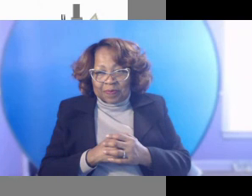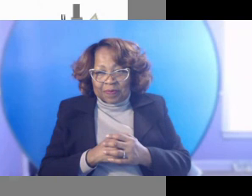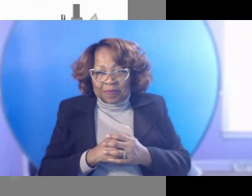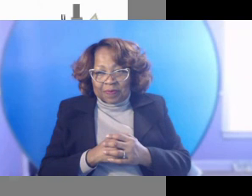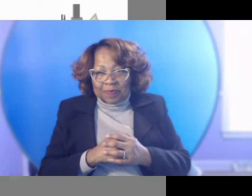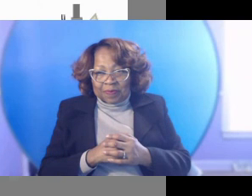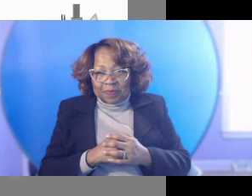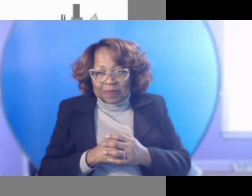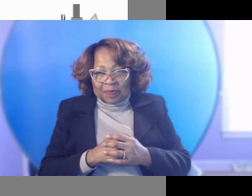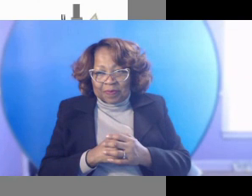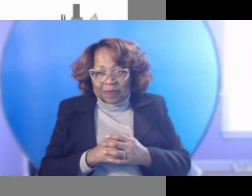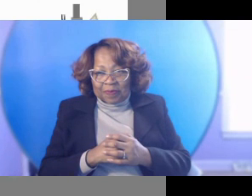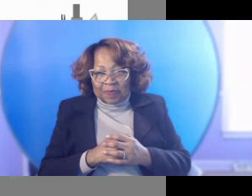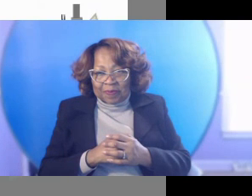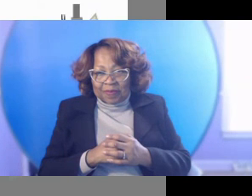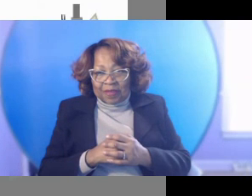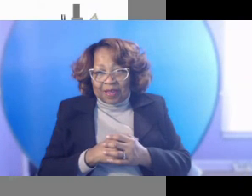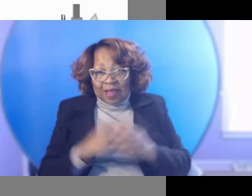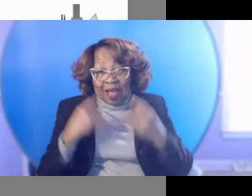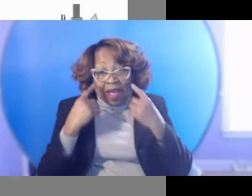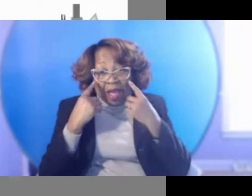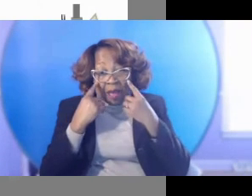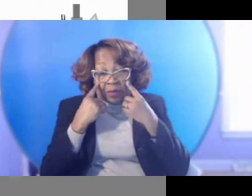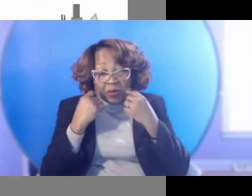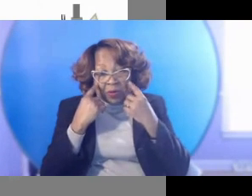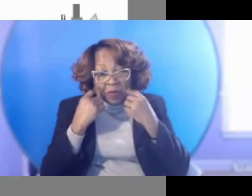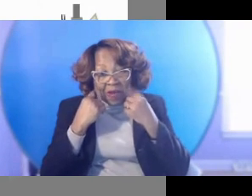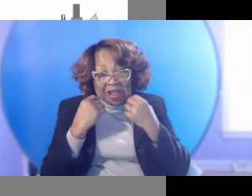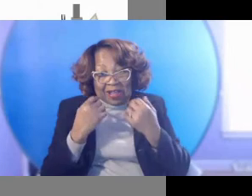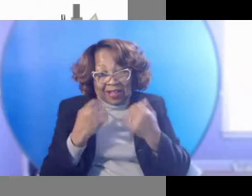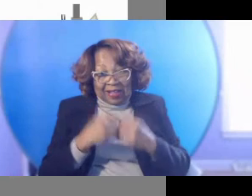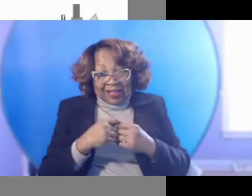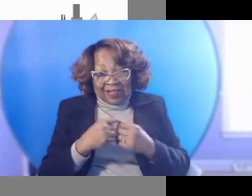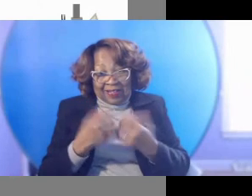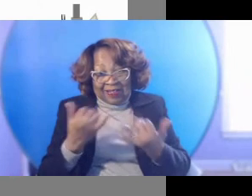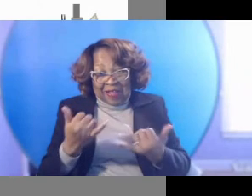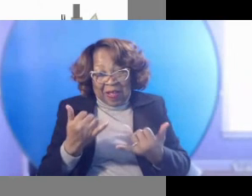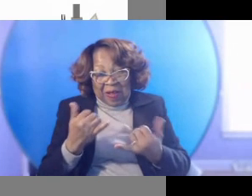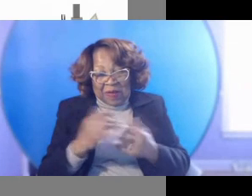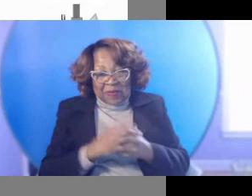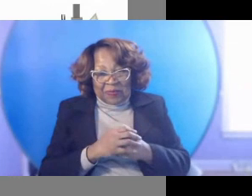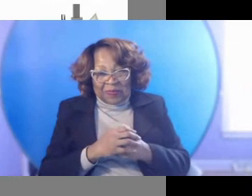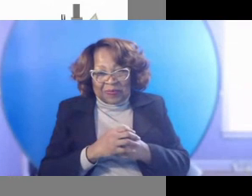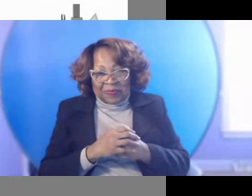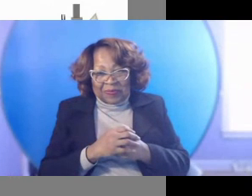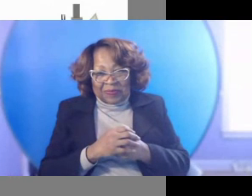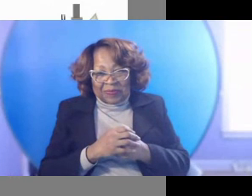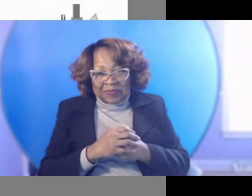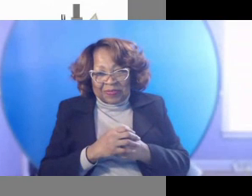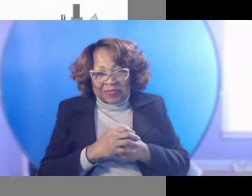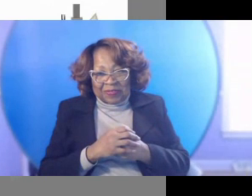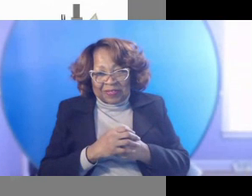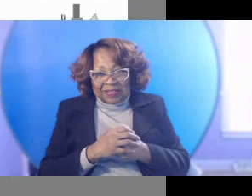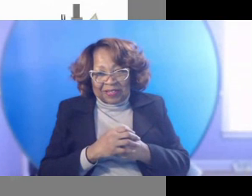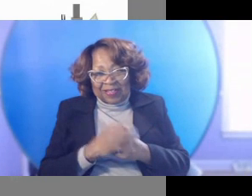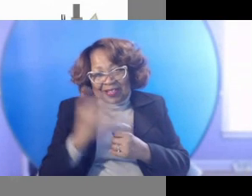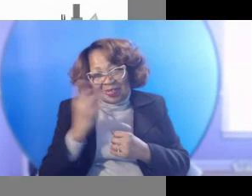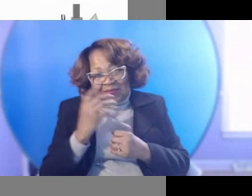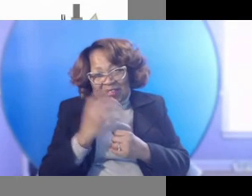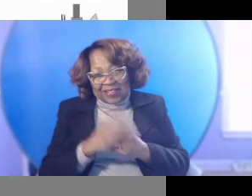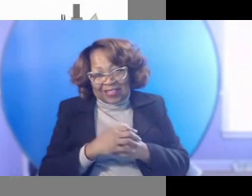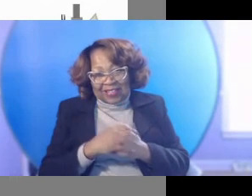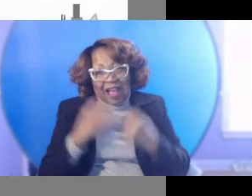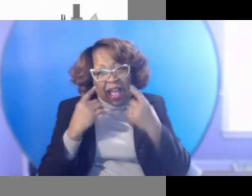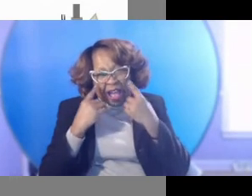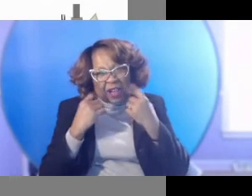And I'm going to cry at this, this act of, it's amazing. I cry, I cry